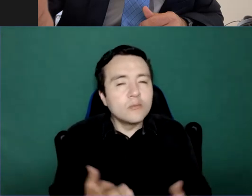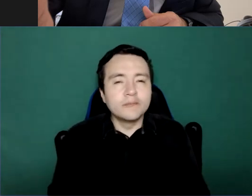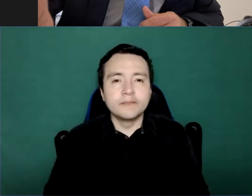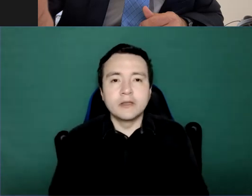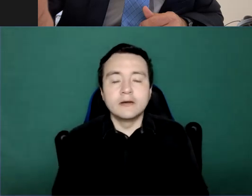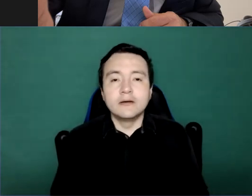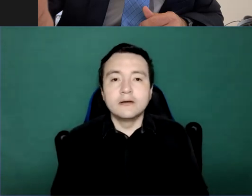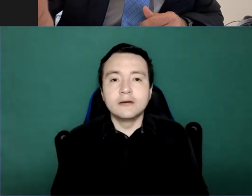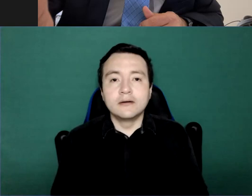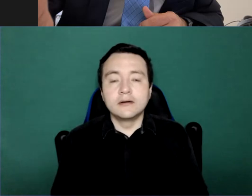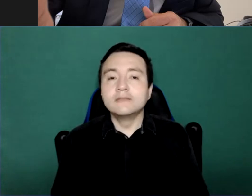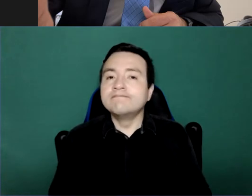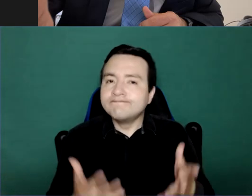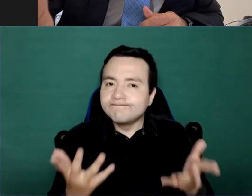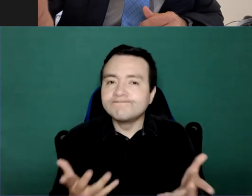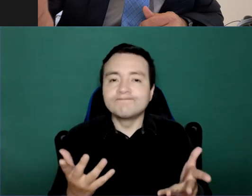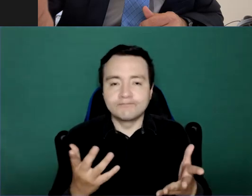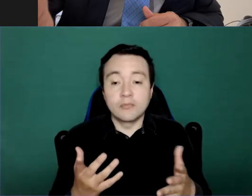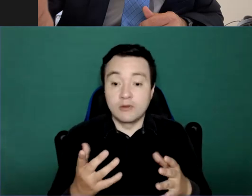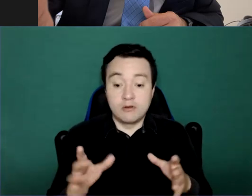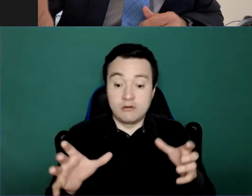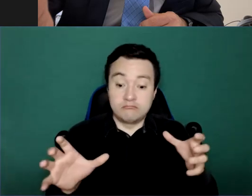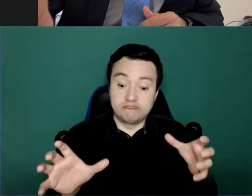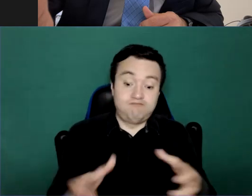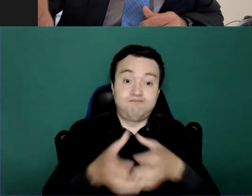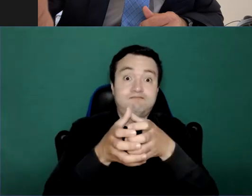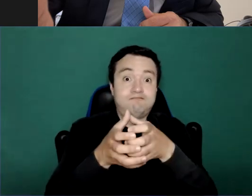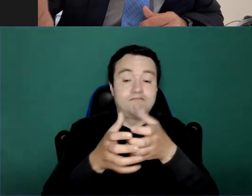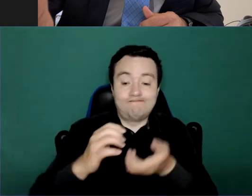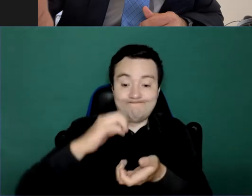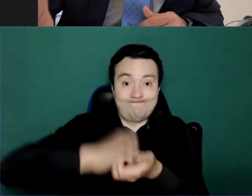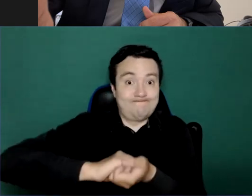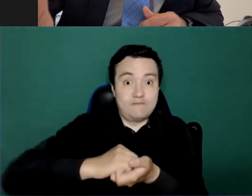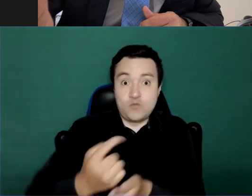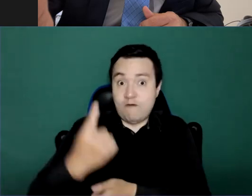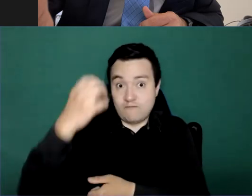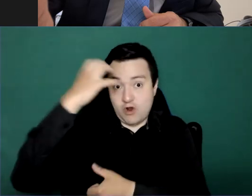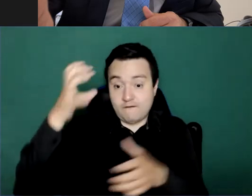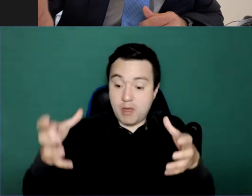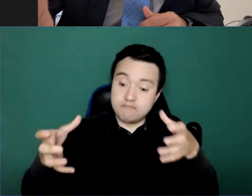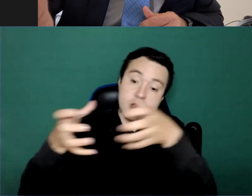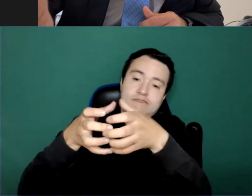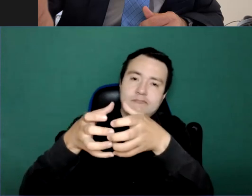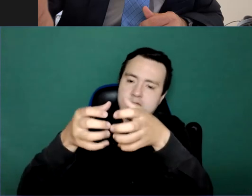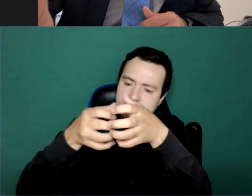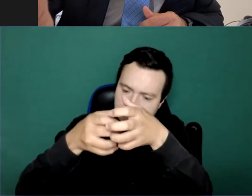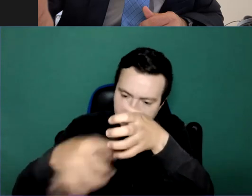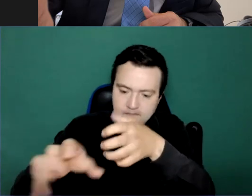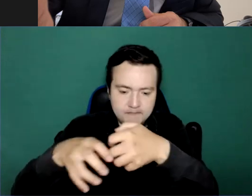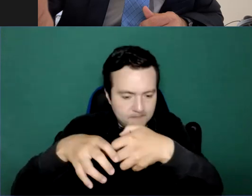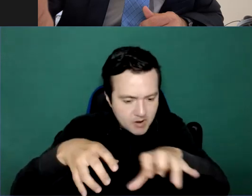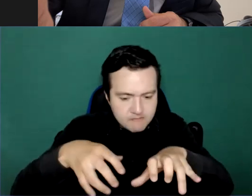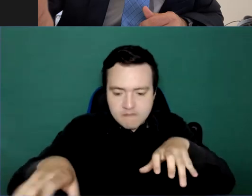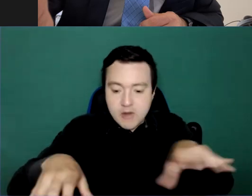deinstitutionalization prevention in order to bring mental health services, meaning promotion, prevention, treatment, and rehabilitation, into the